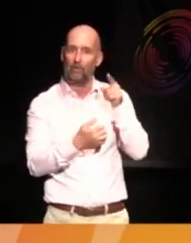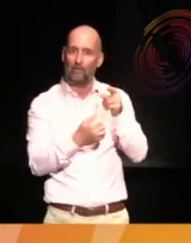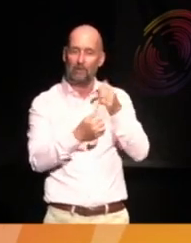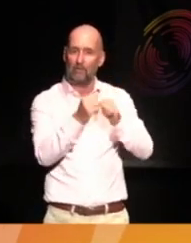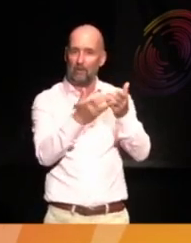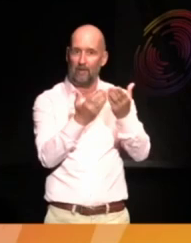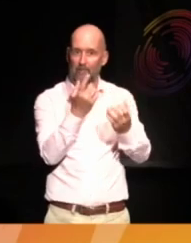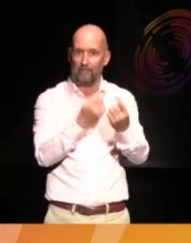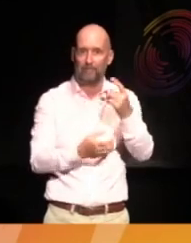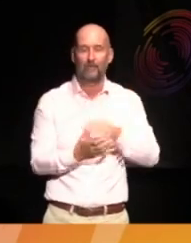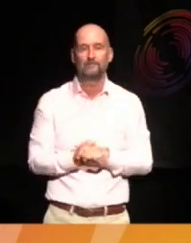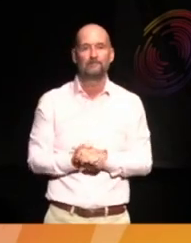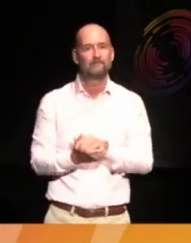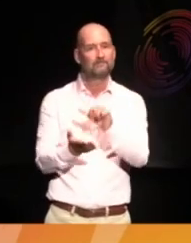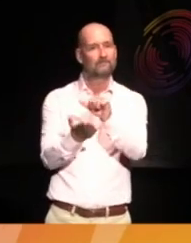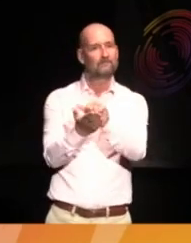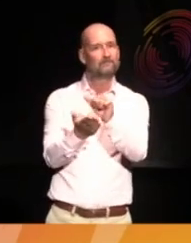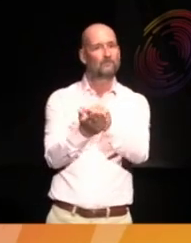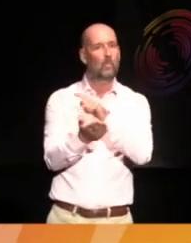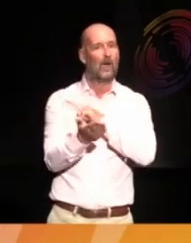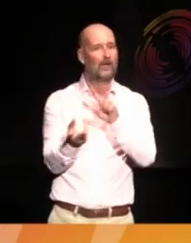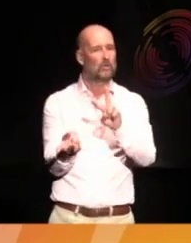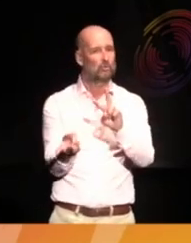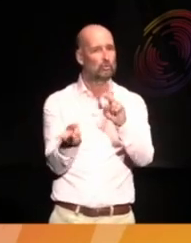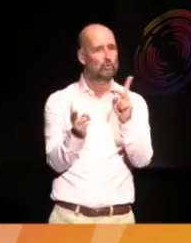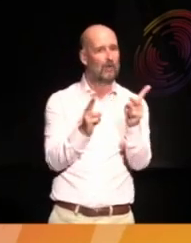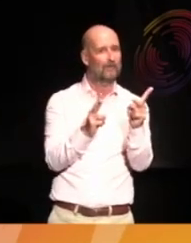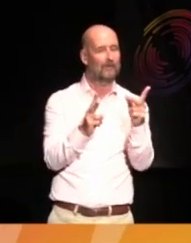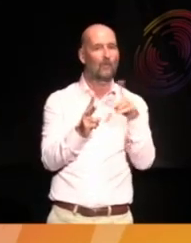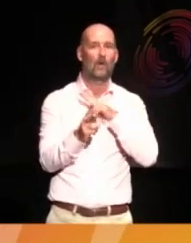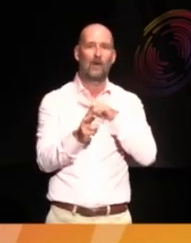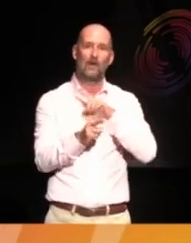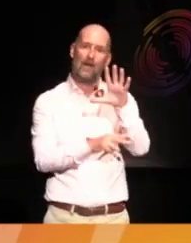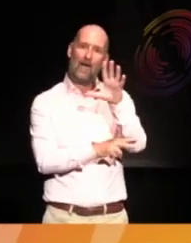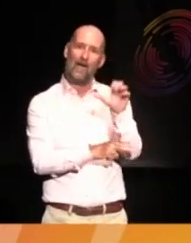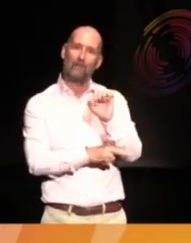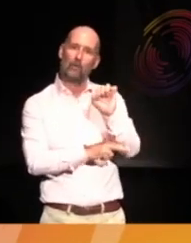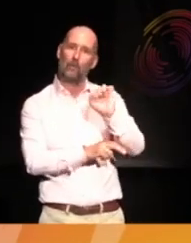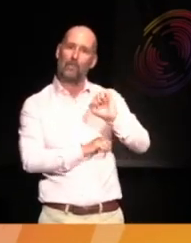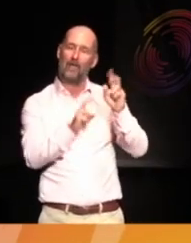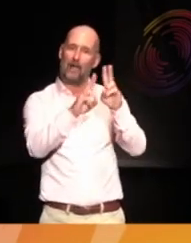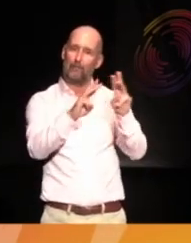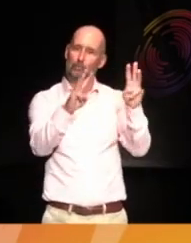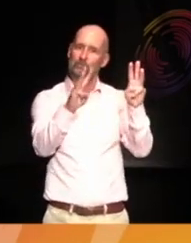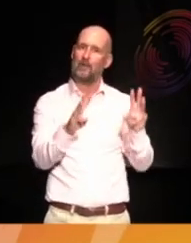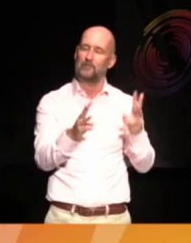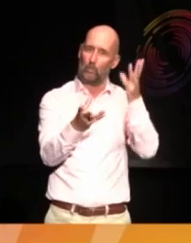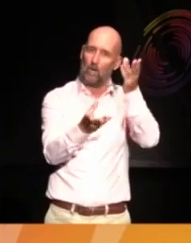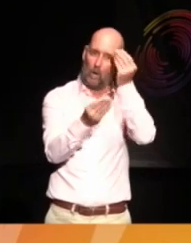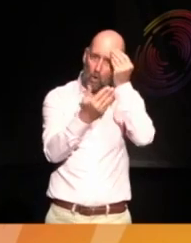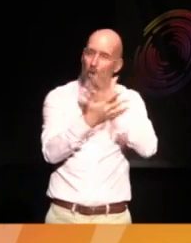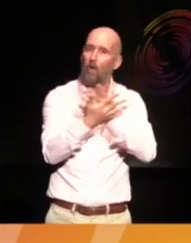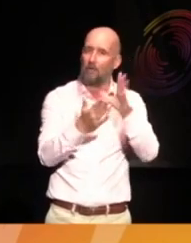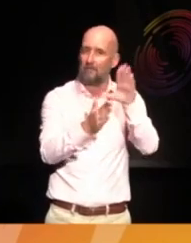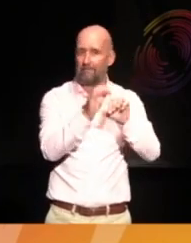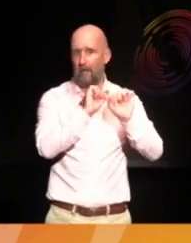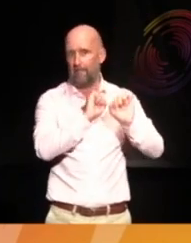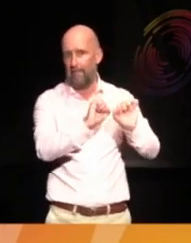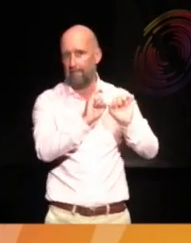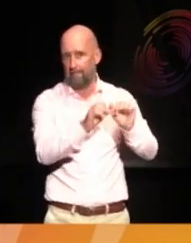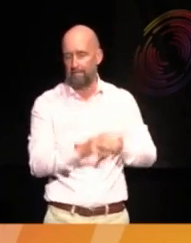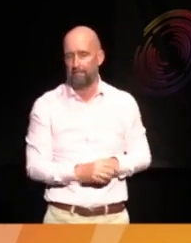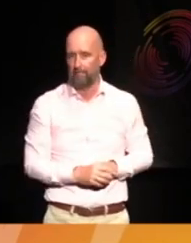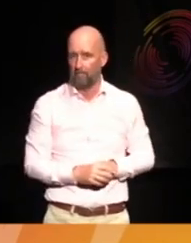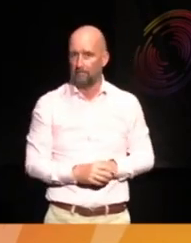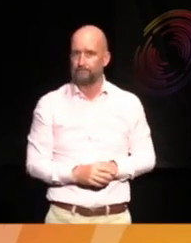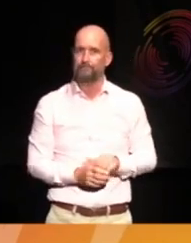in Africa. Yeah, there's a real shift in practice in African museums, which I think we can learn a huge amount from. And I suppose one of